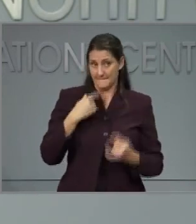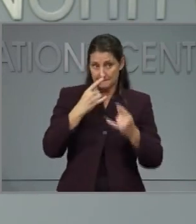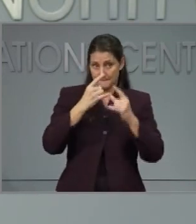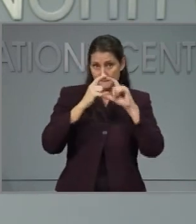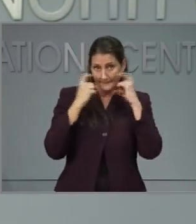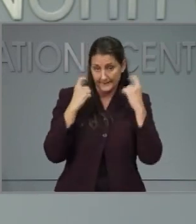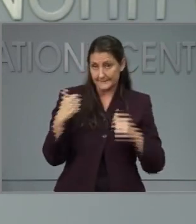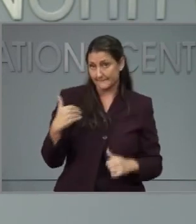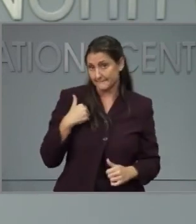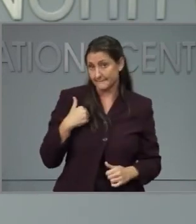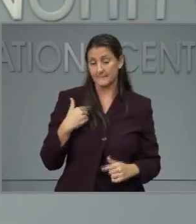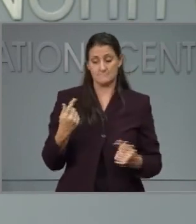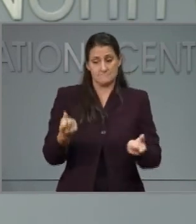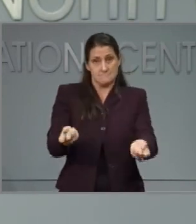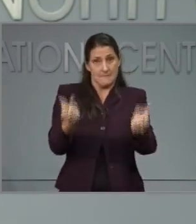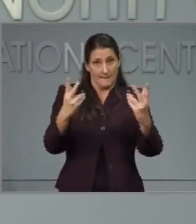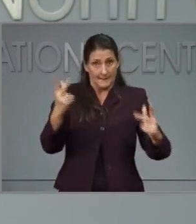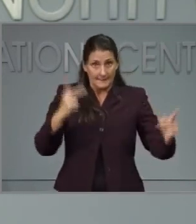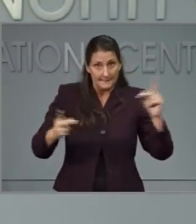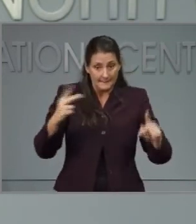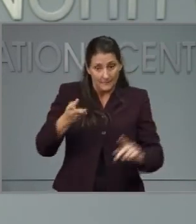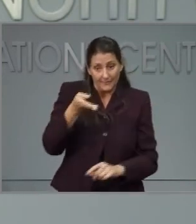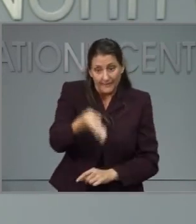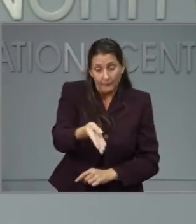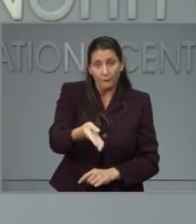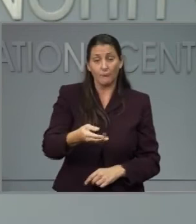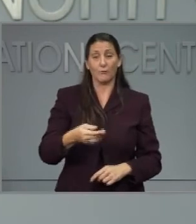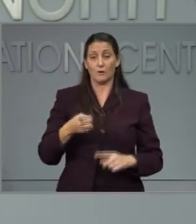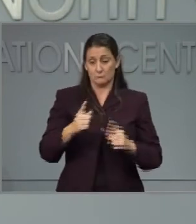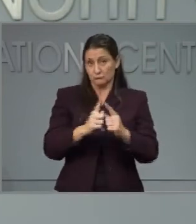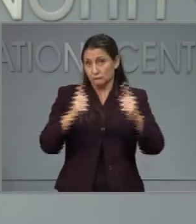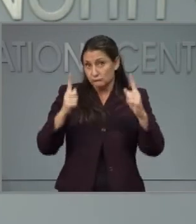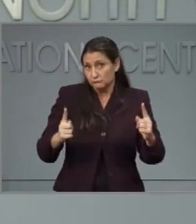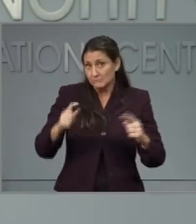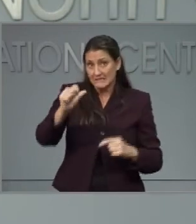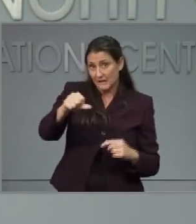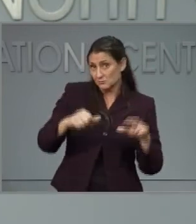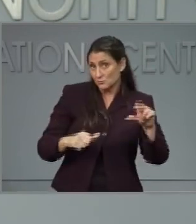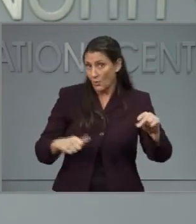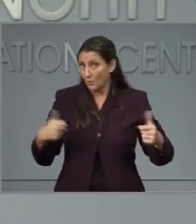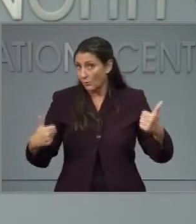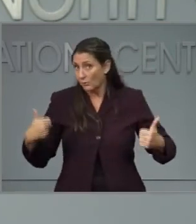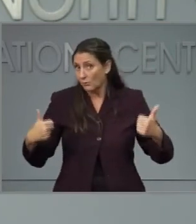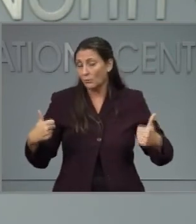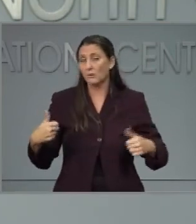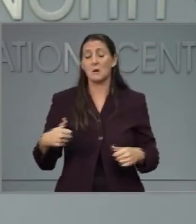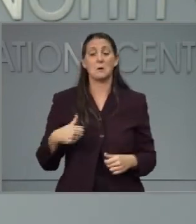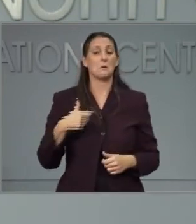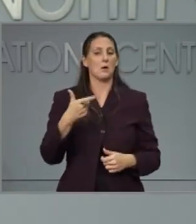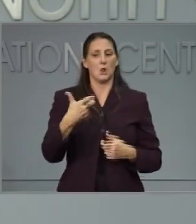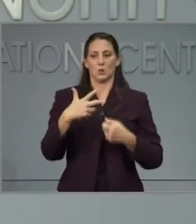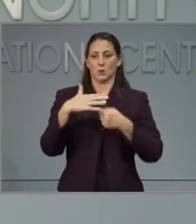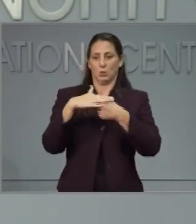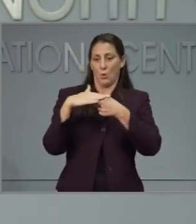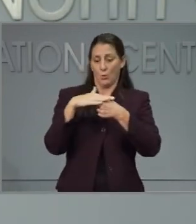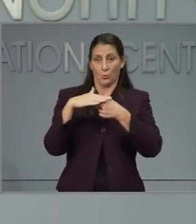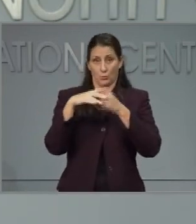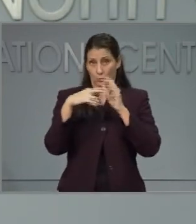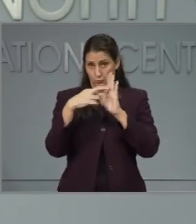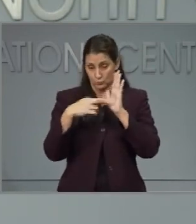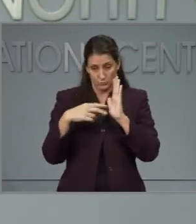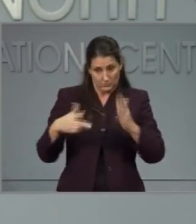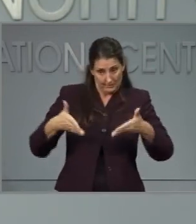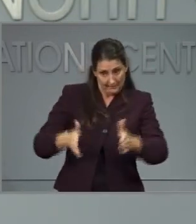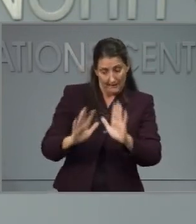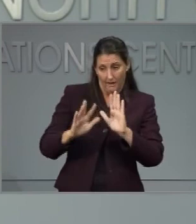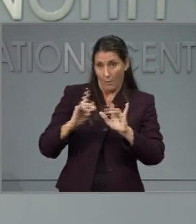want them to abide by the mass gathering limits. There may be local ordinances on whether you ought to have alcohol in a certain place.